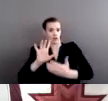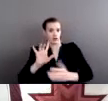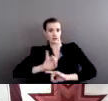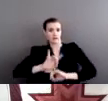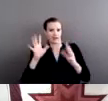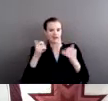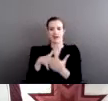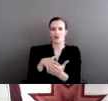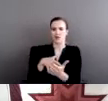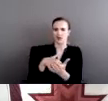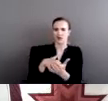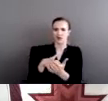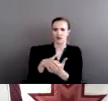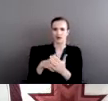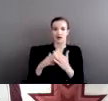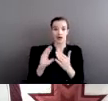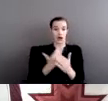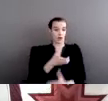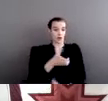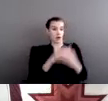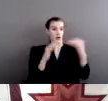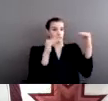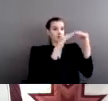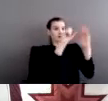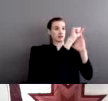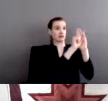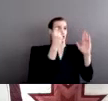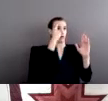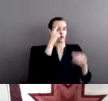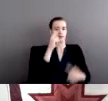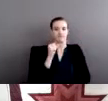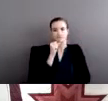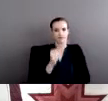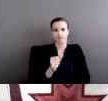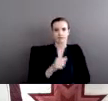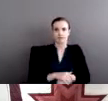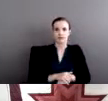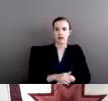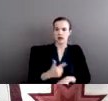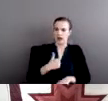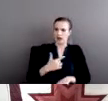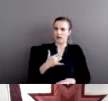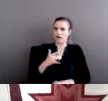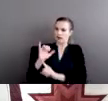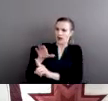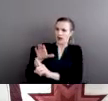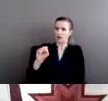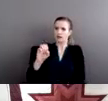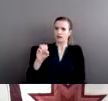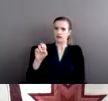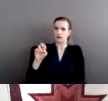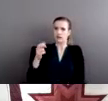that a state government has. And I believe that the sovereignty of tribal nations is directly